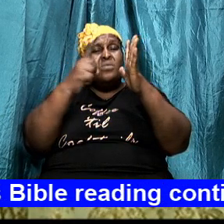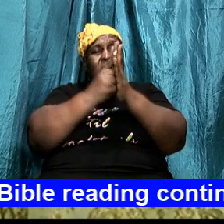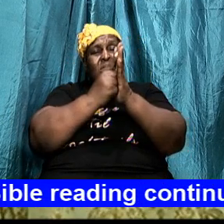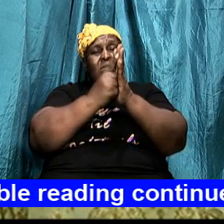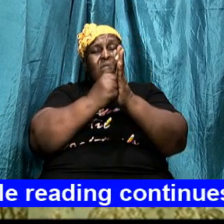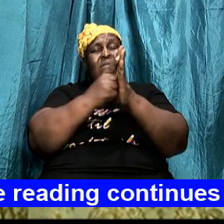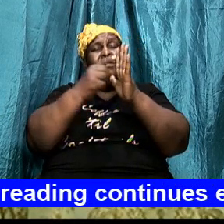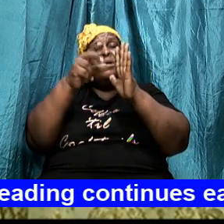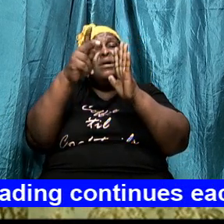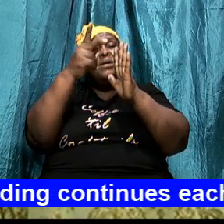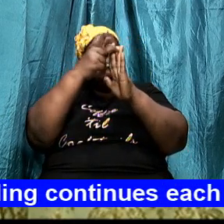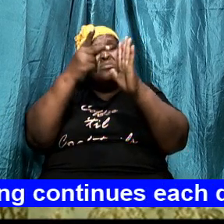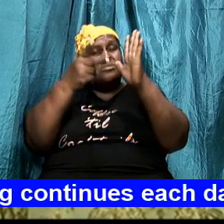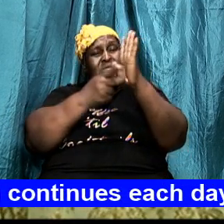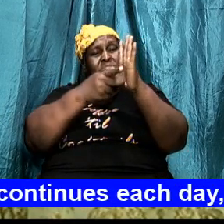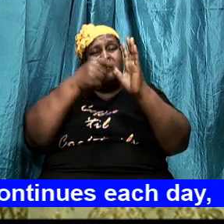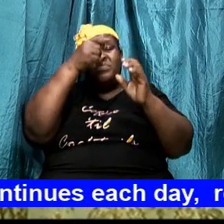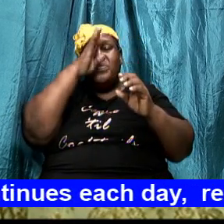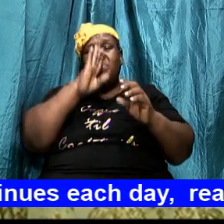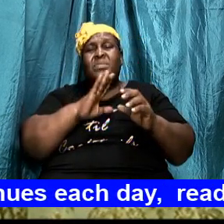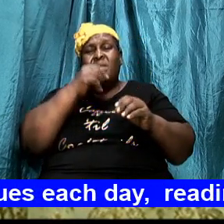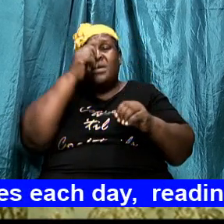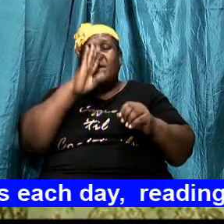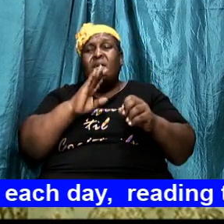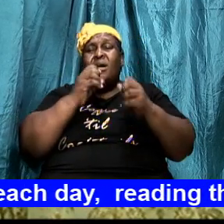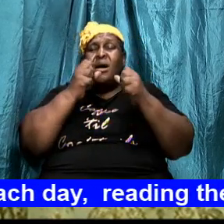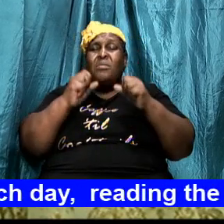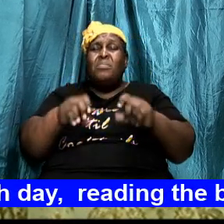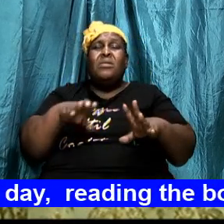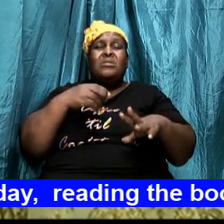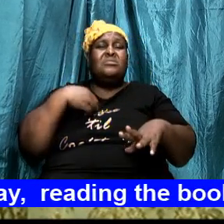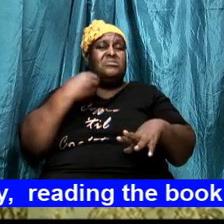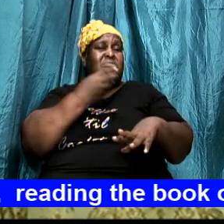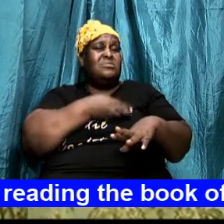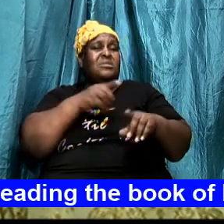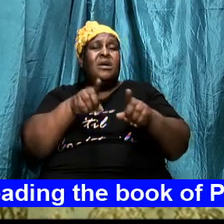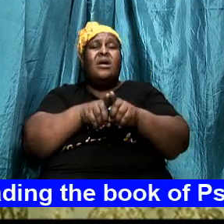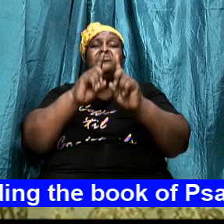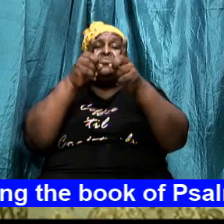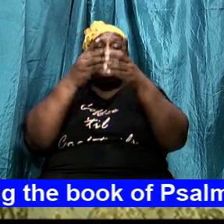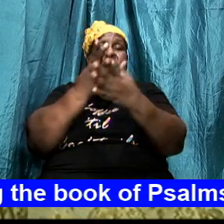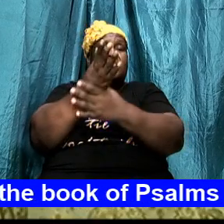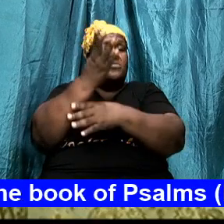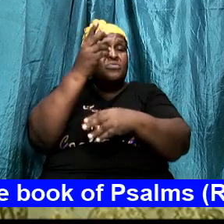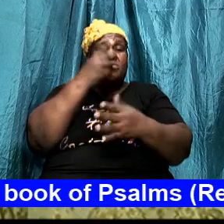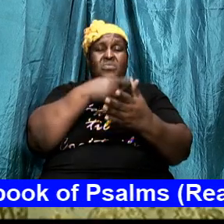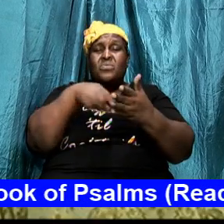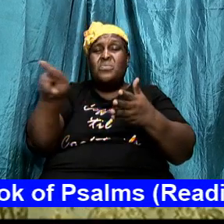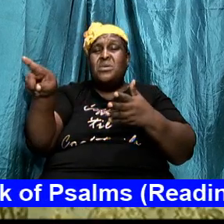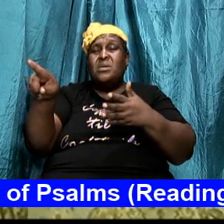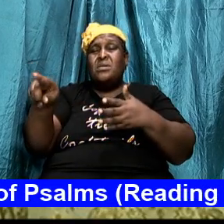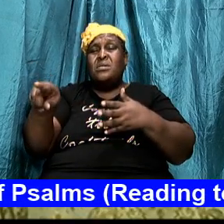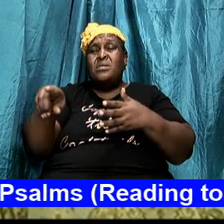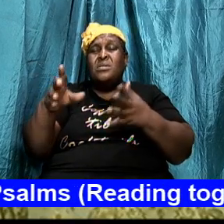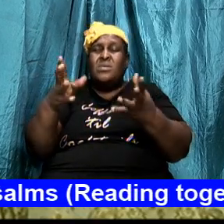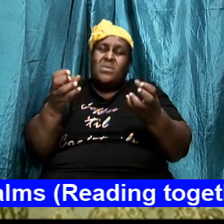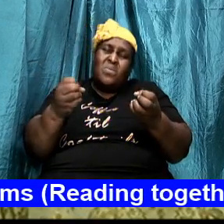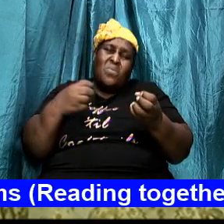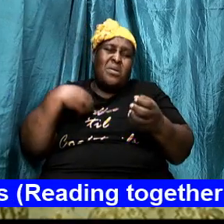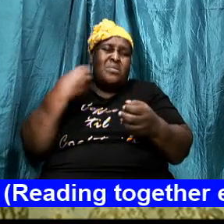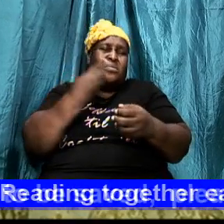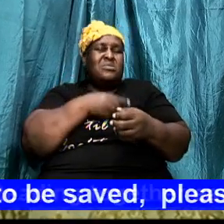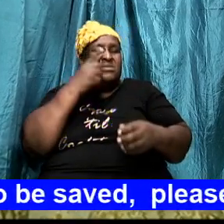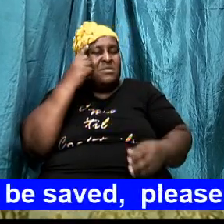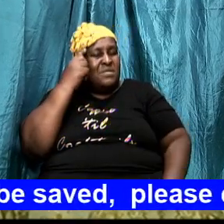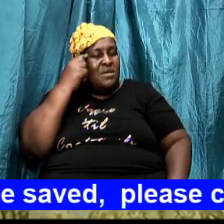tonight as we go throughout the week I want us to contemplate who we are when we come